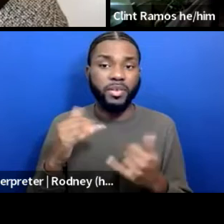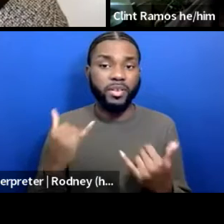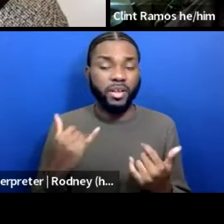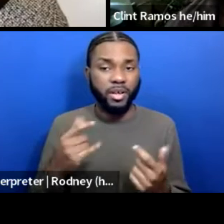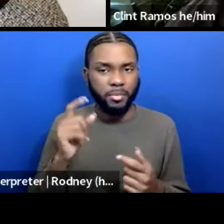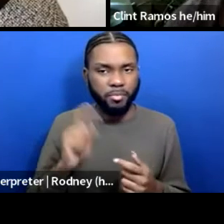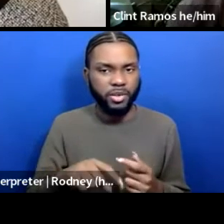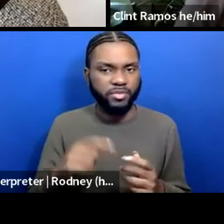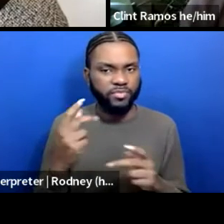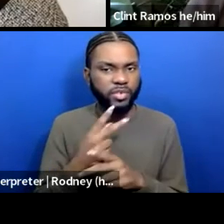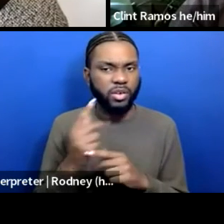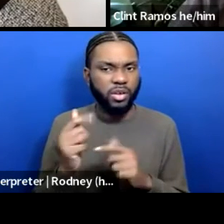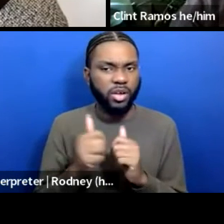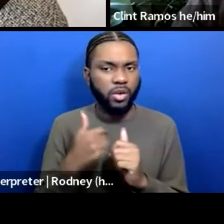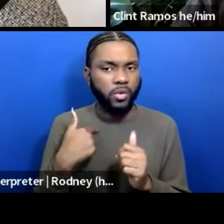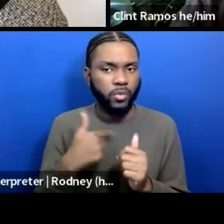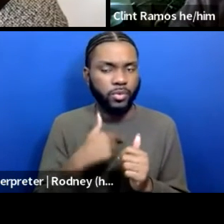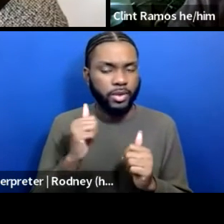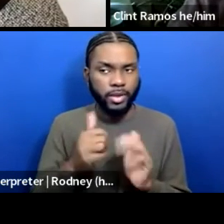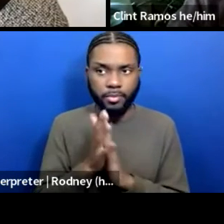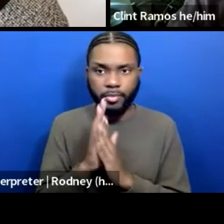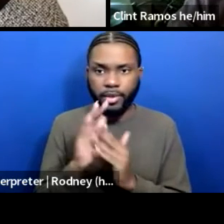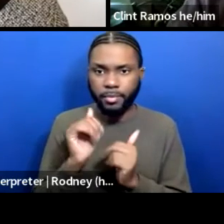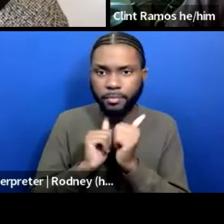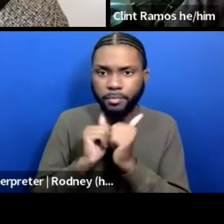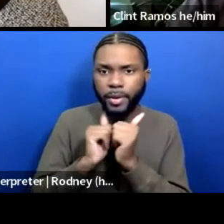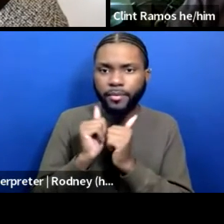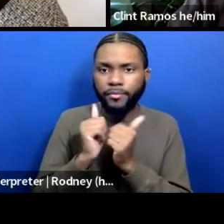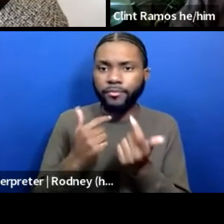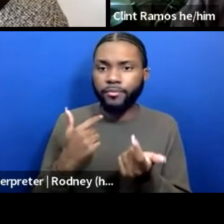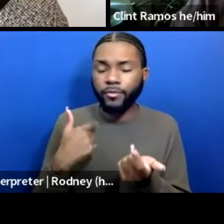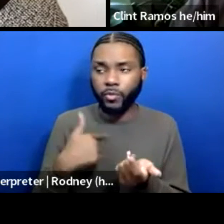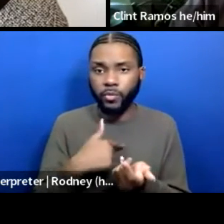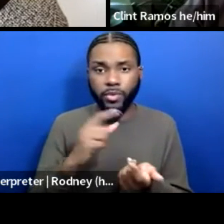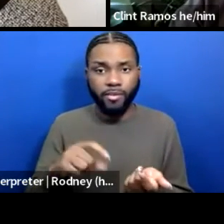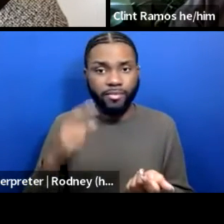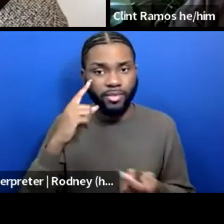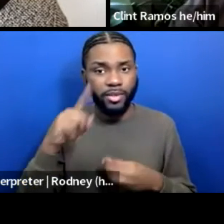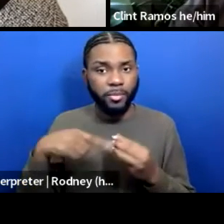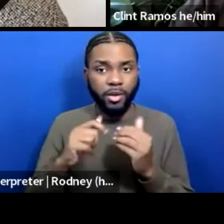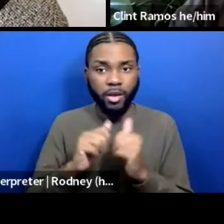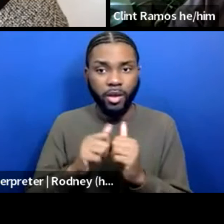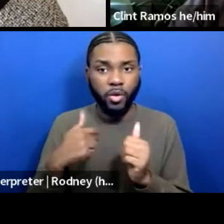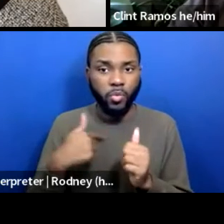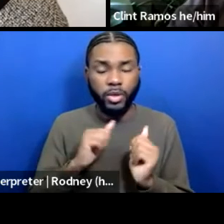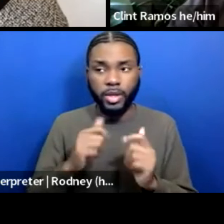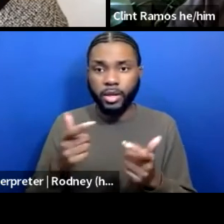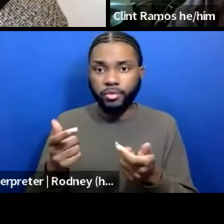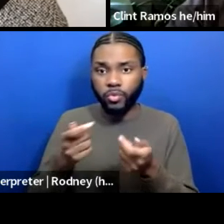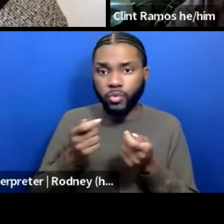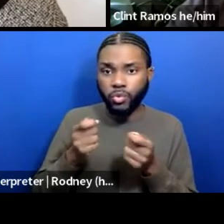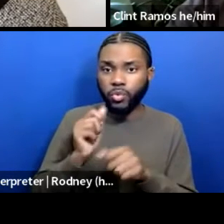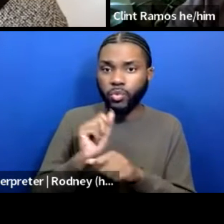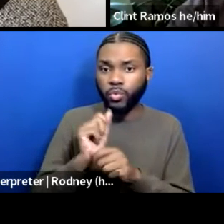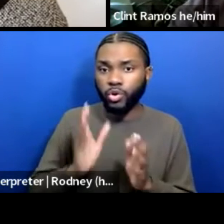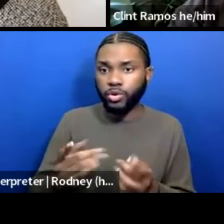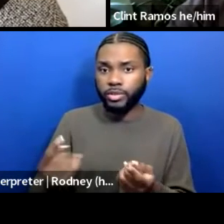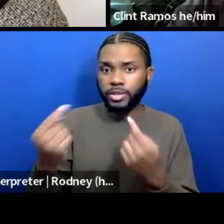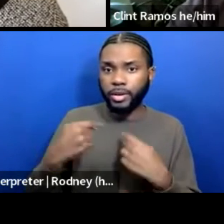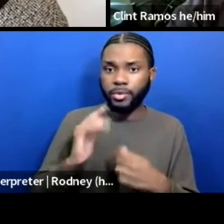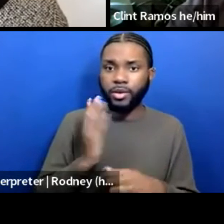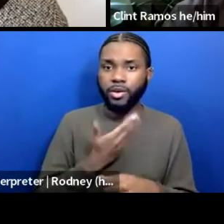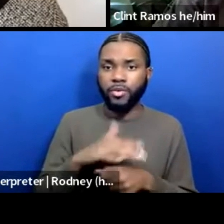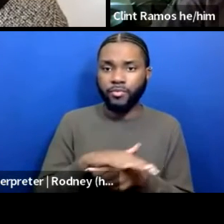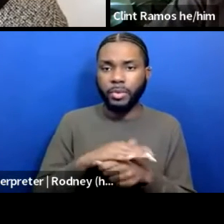to look at ways to be competitive. We have to look at how we can lure workers to our environment. We